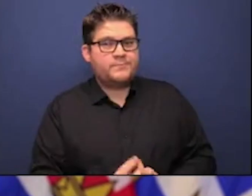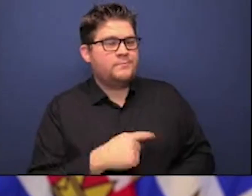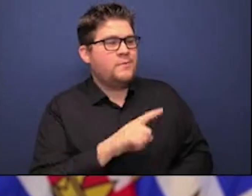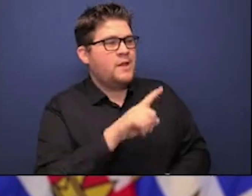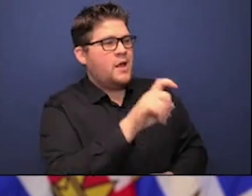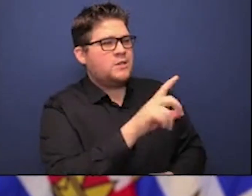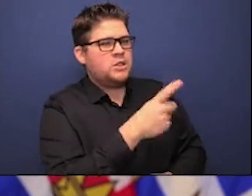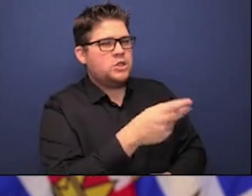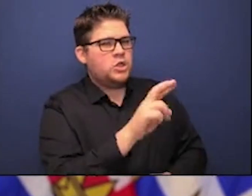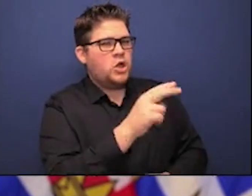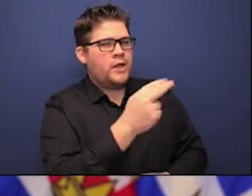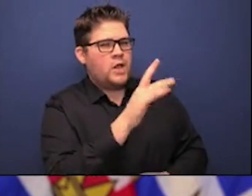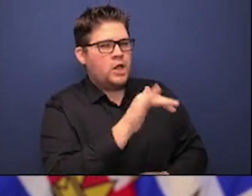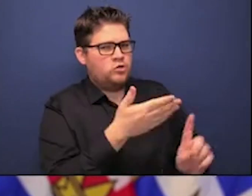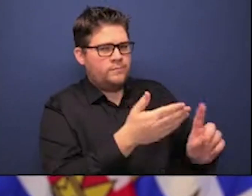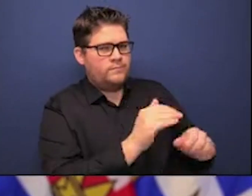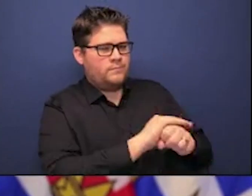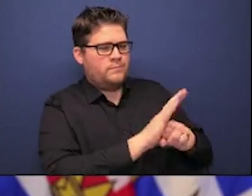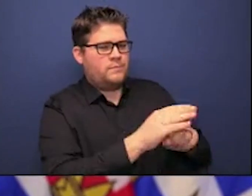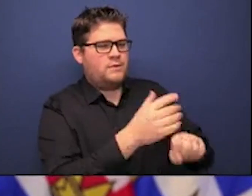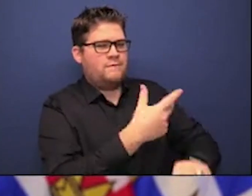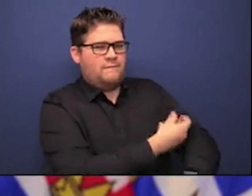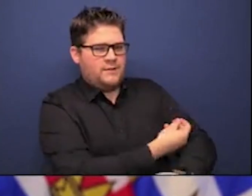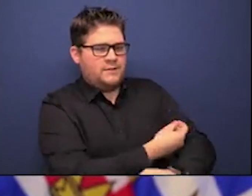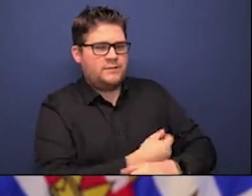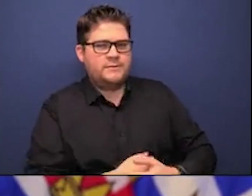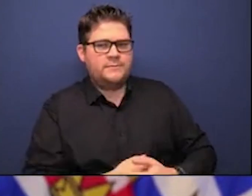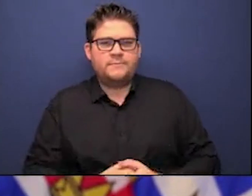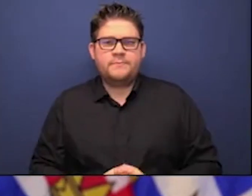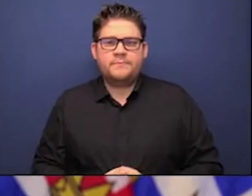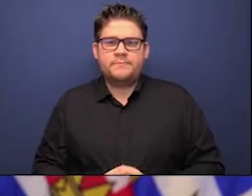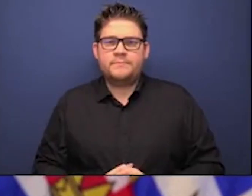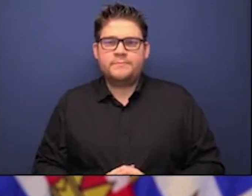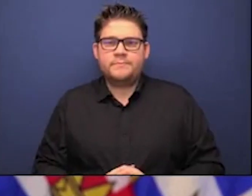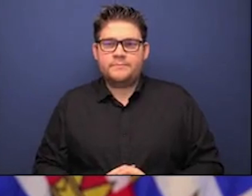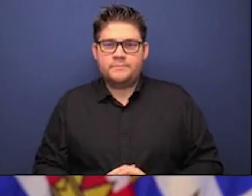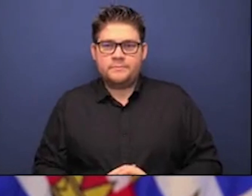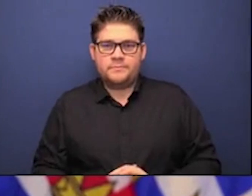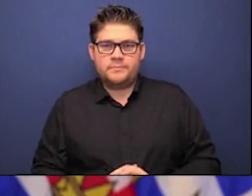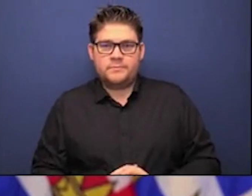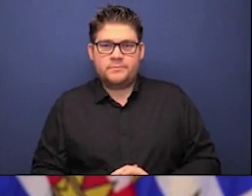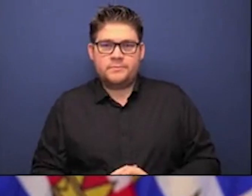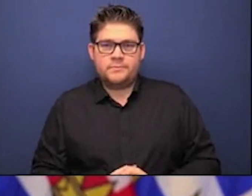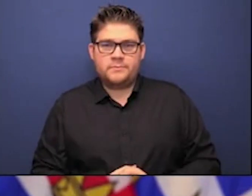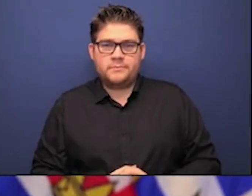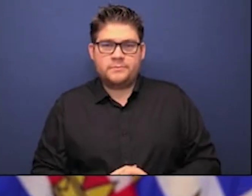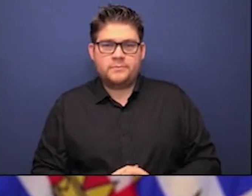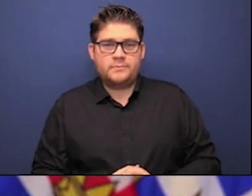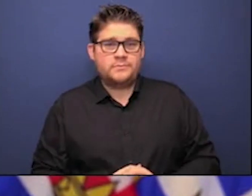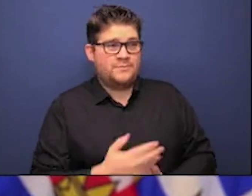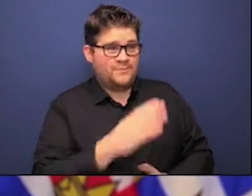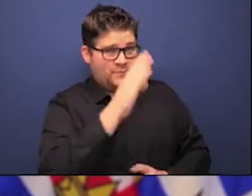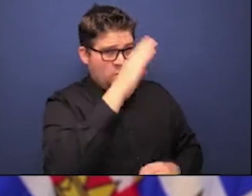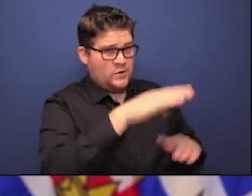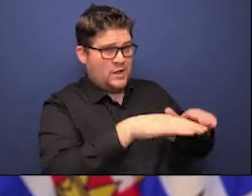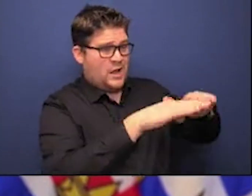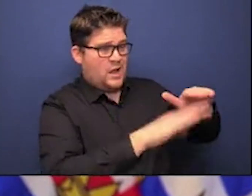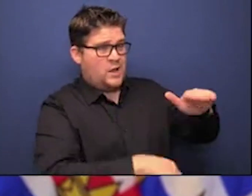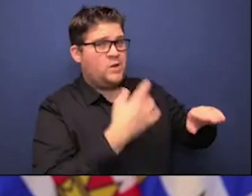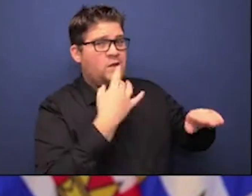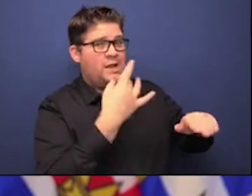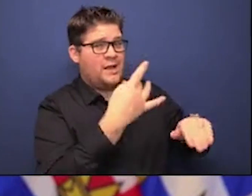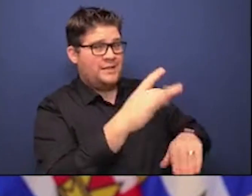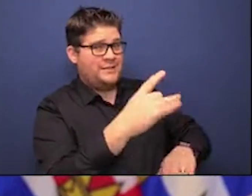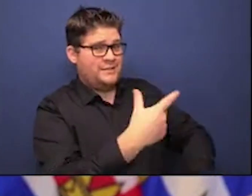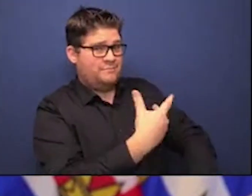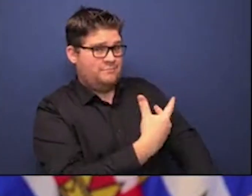Do you have any indication when or if a vaccine dose could be approved for people under the age of 18? Could it happen this